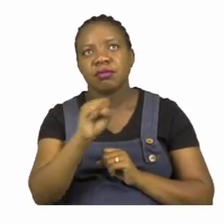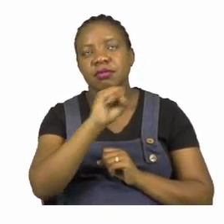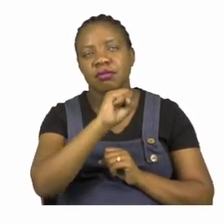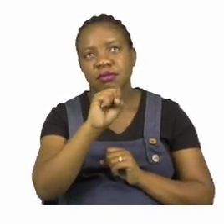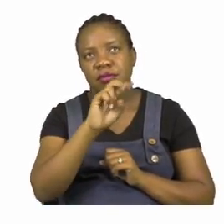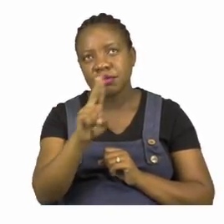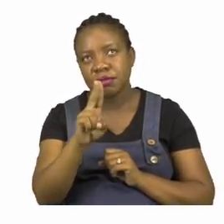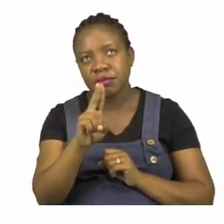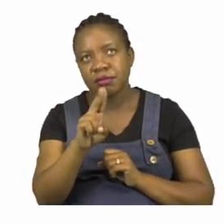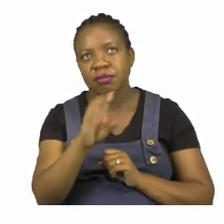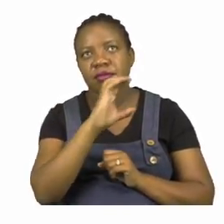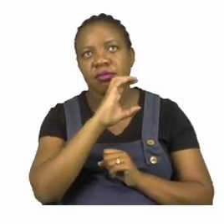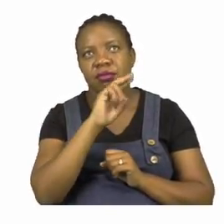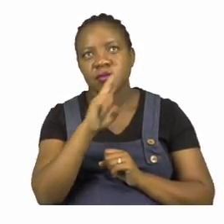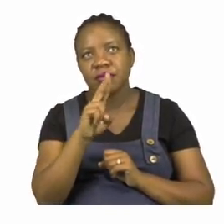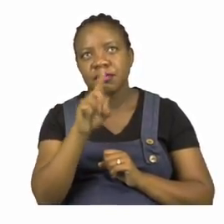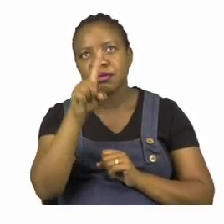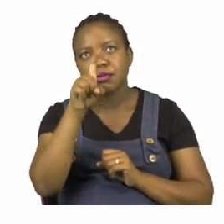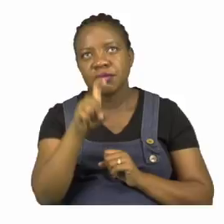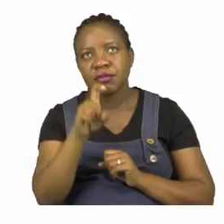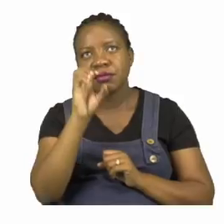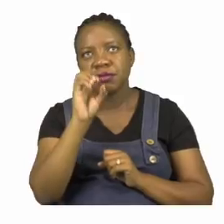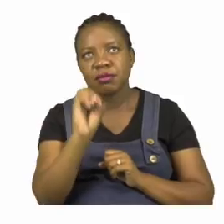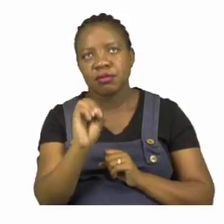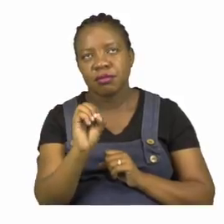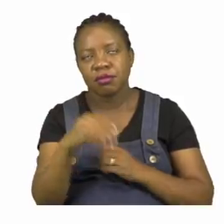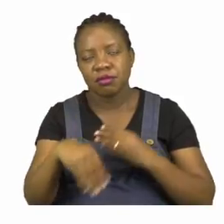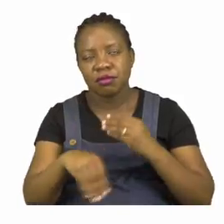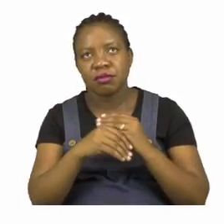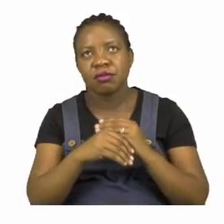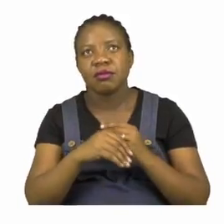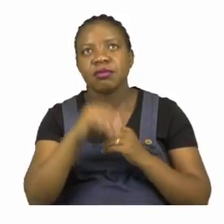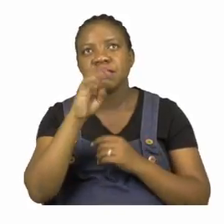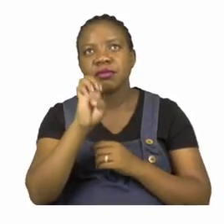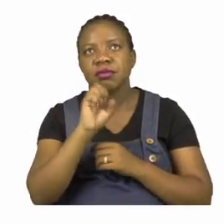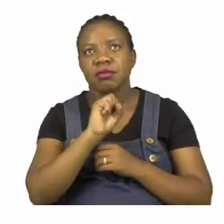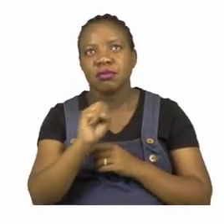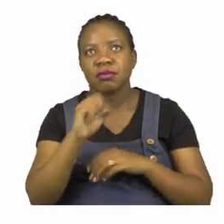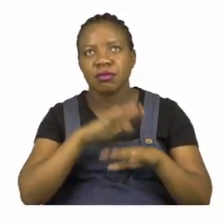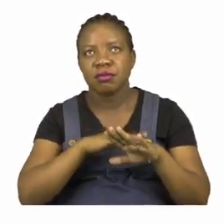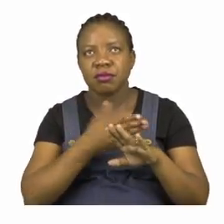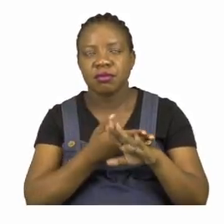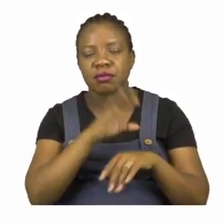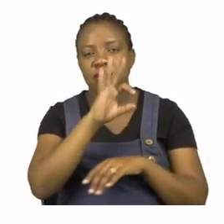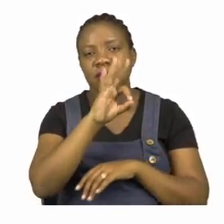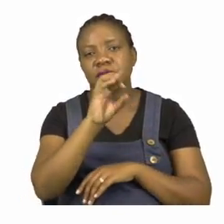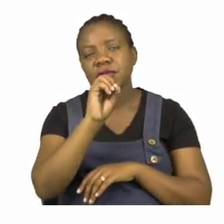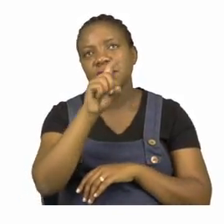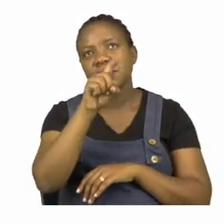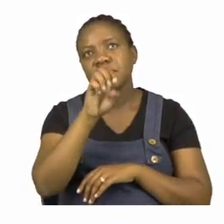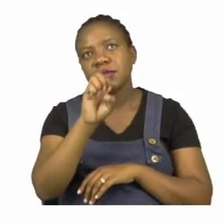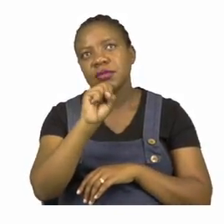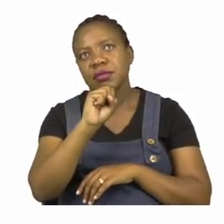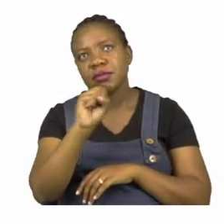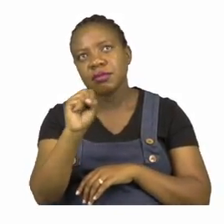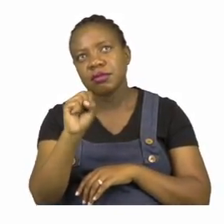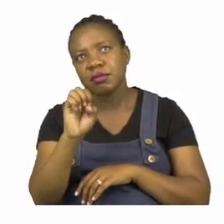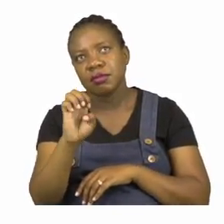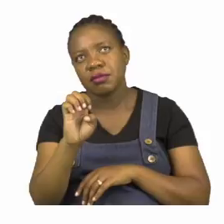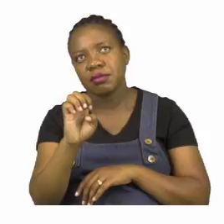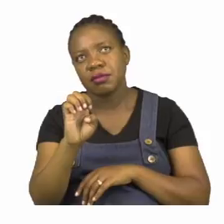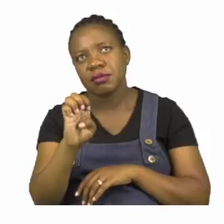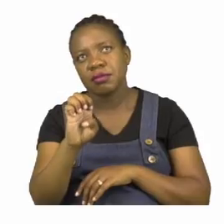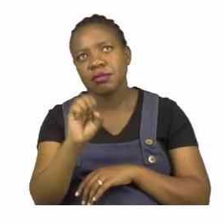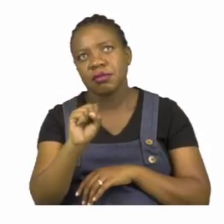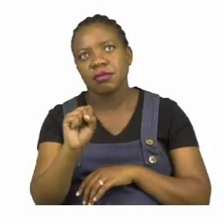brushes. Rule number three says if there is a Y we take it off and put I-E-S